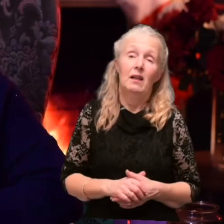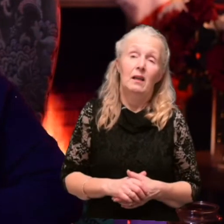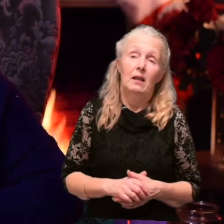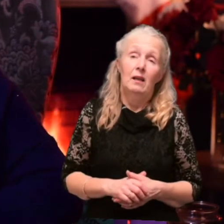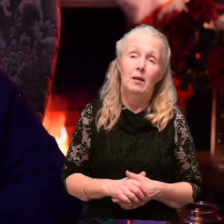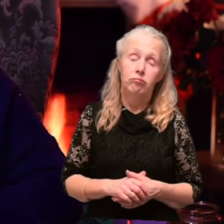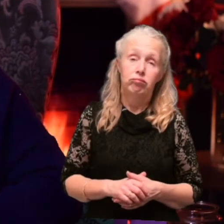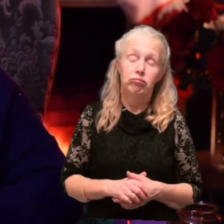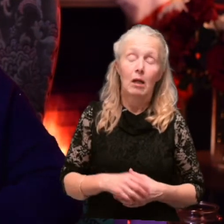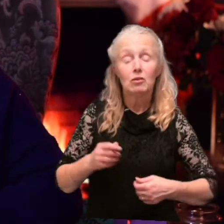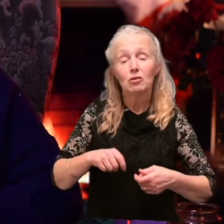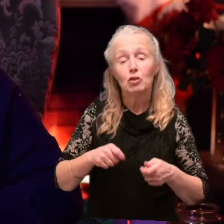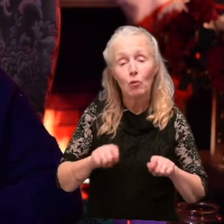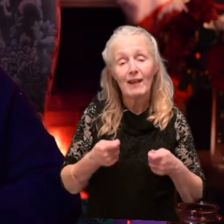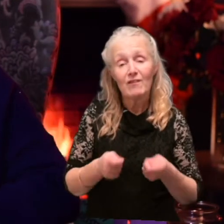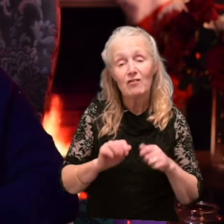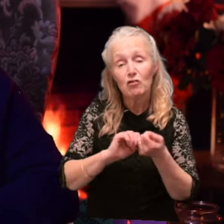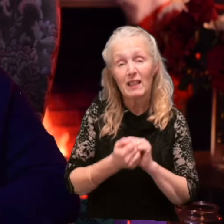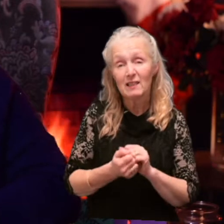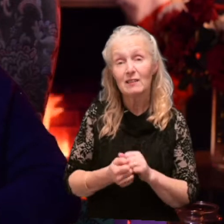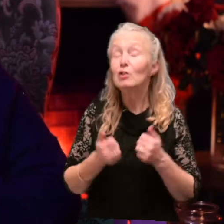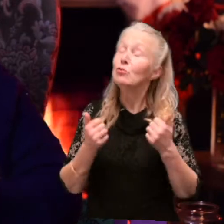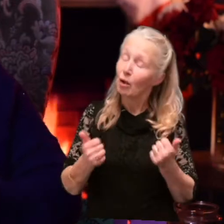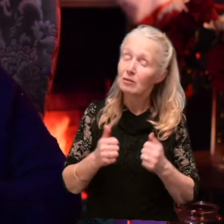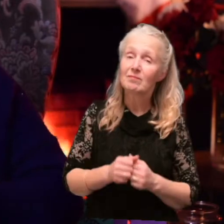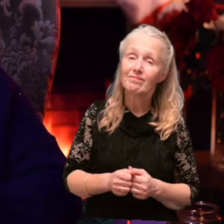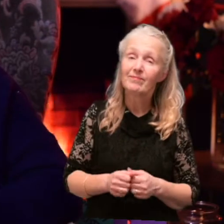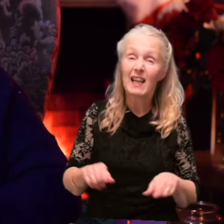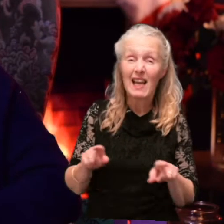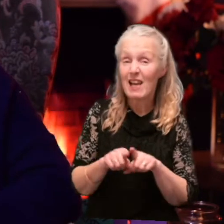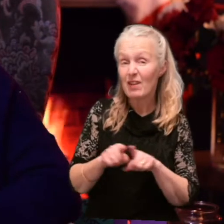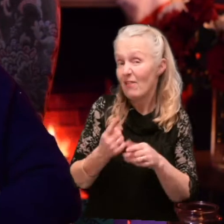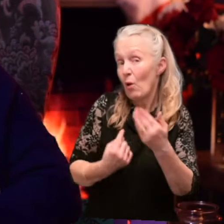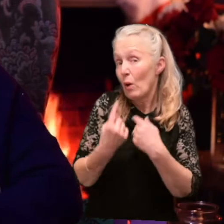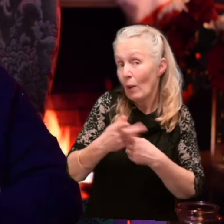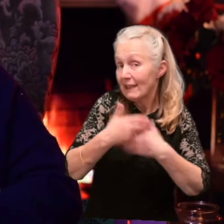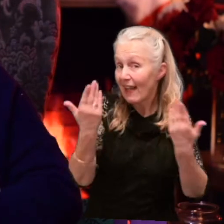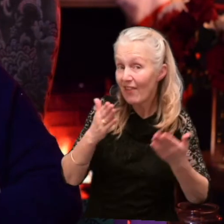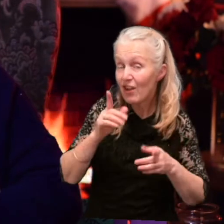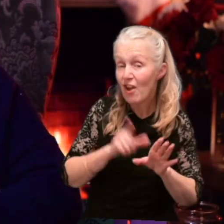Cooking for friends, it's good. Even if it is only for one day of the year.